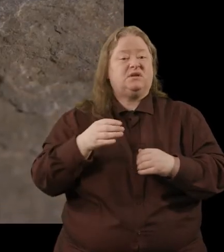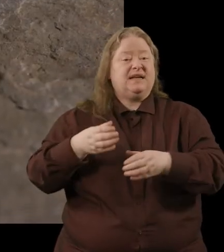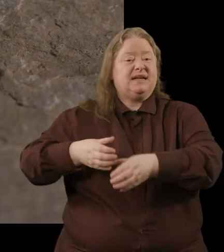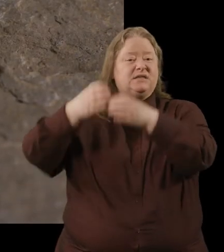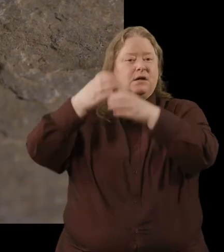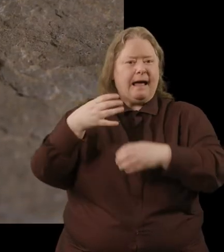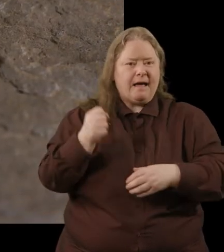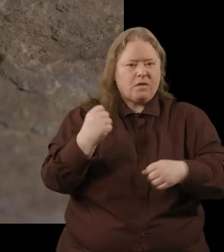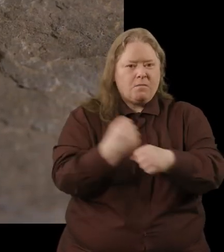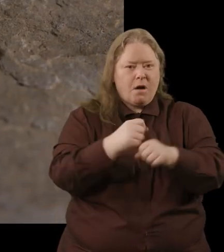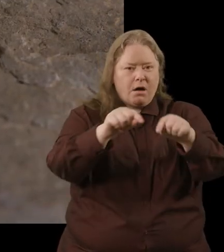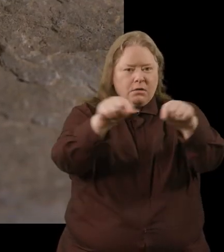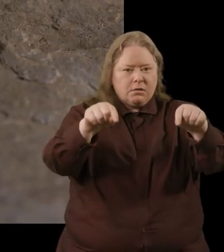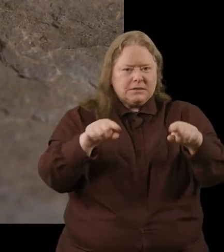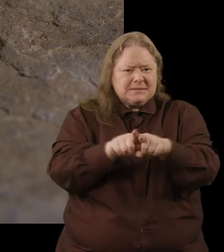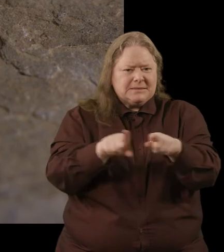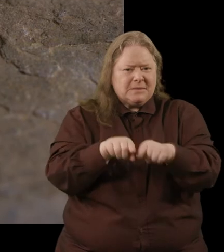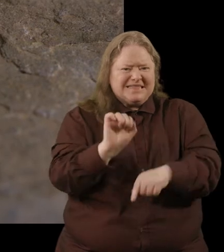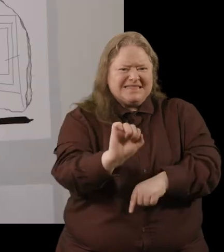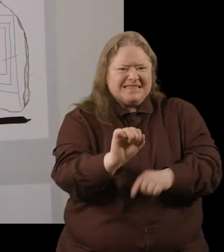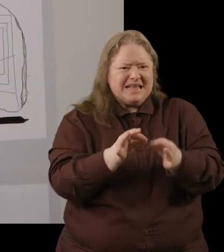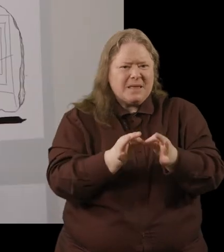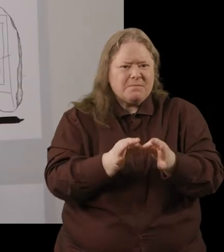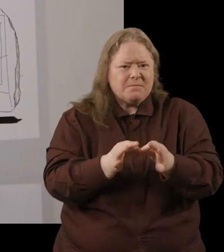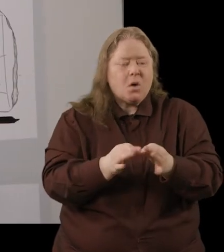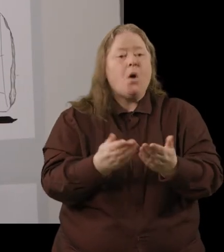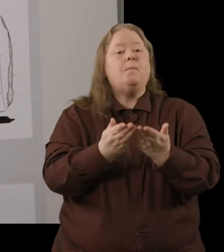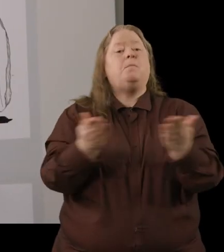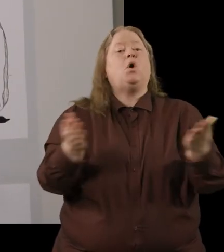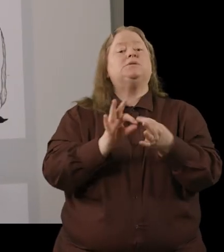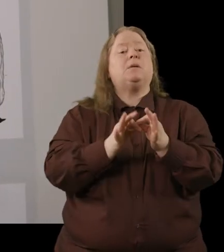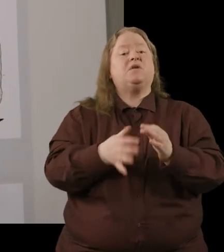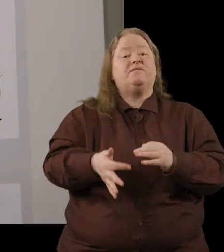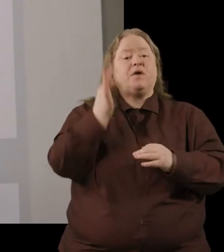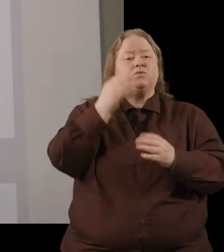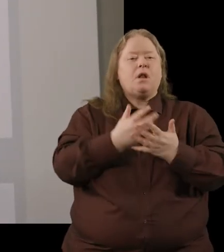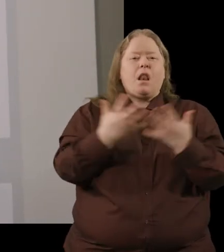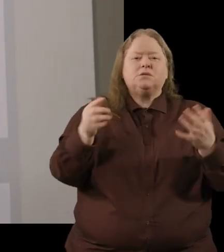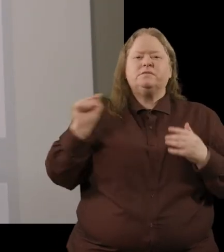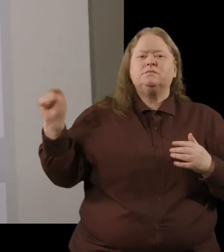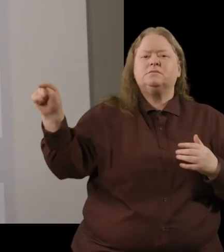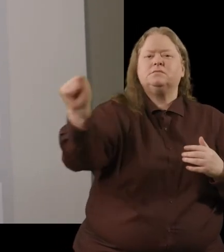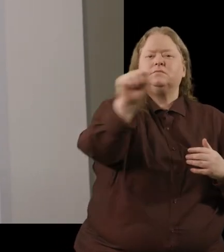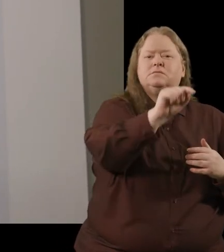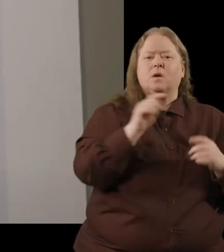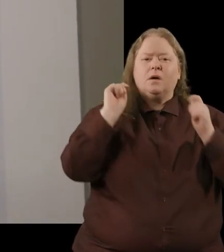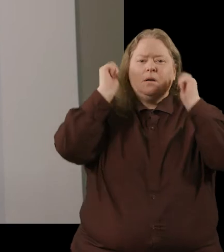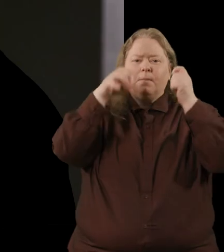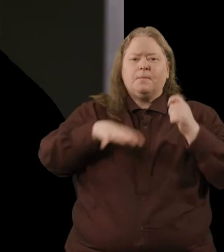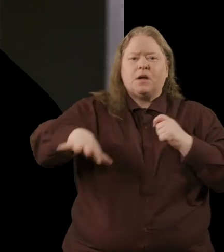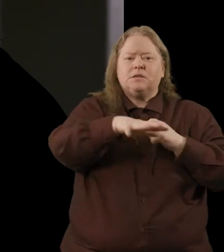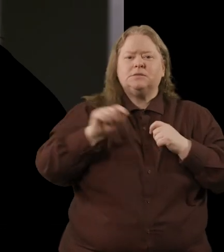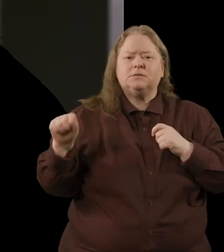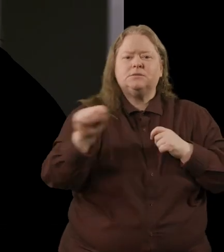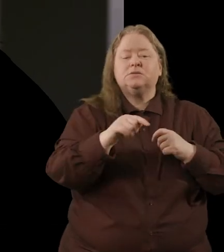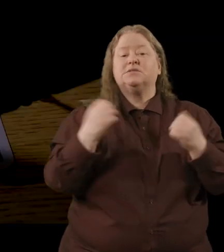on it was probably a version of this game board games are found at a lot of monastic sites and they were a sign of a good